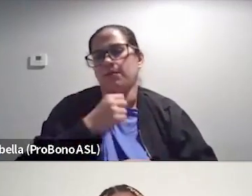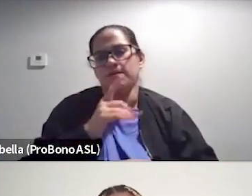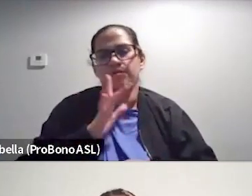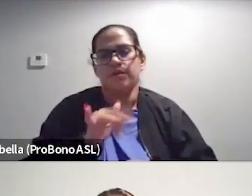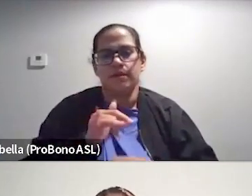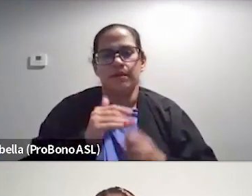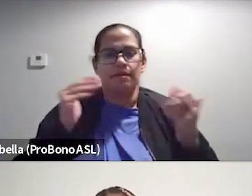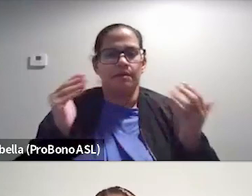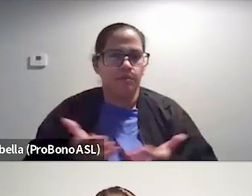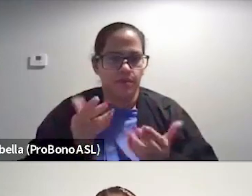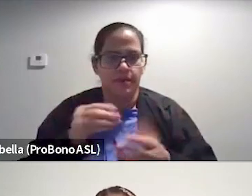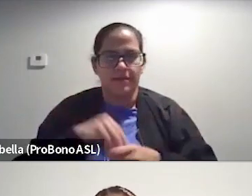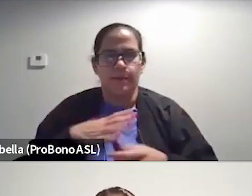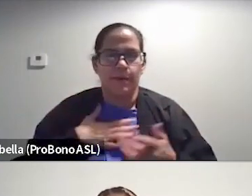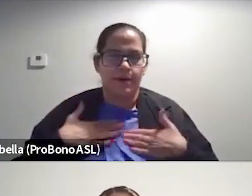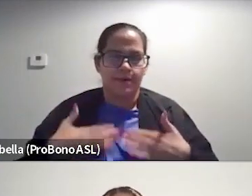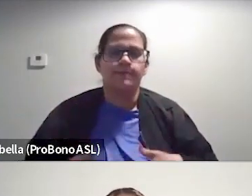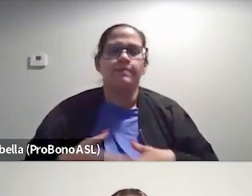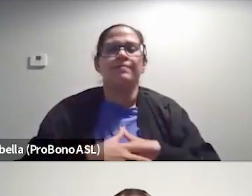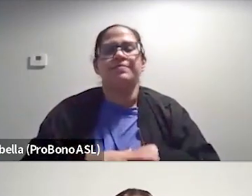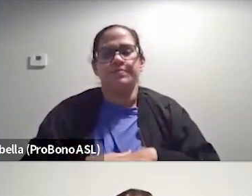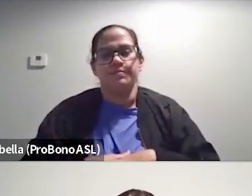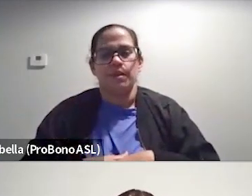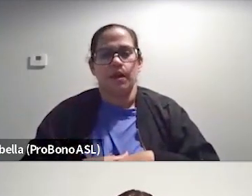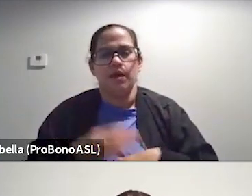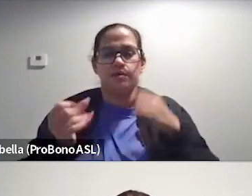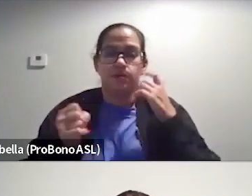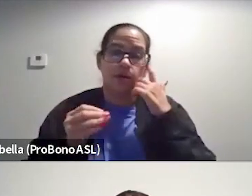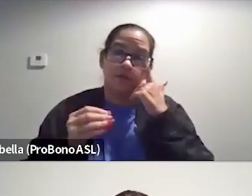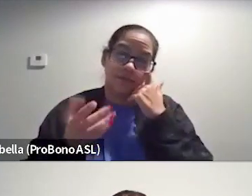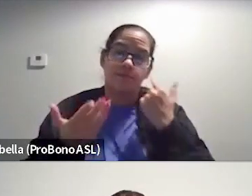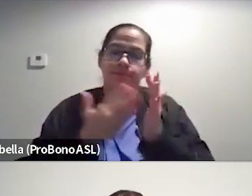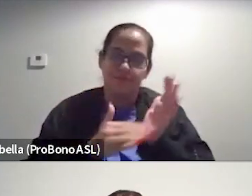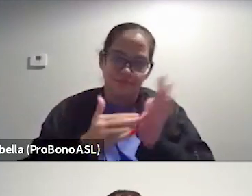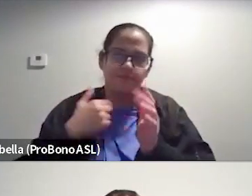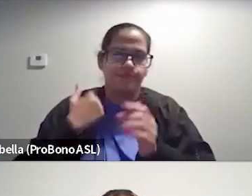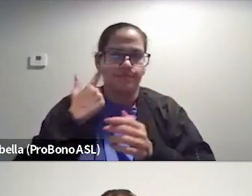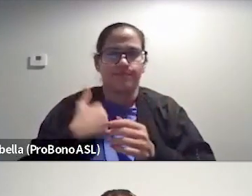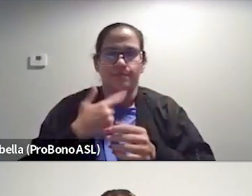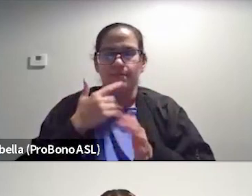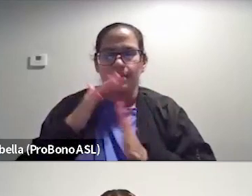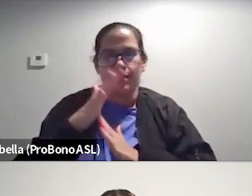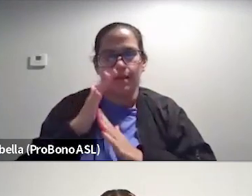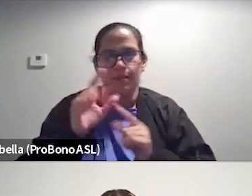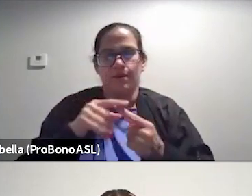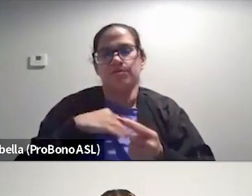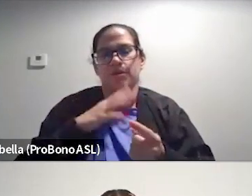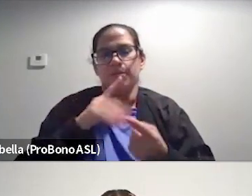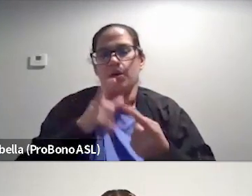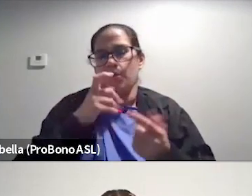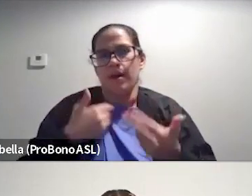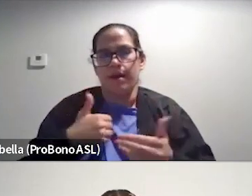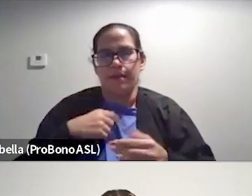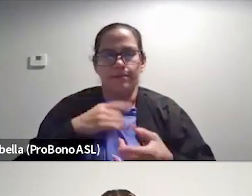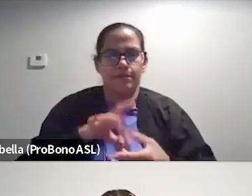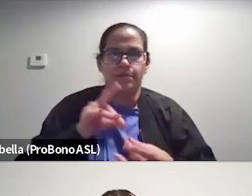present inside of my body. Um, and so, you know, again, I think I said this at the top when I was talking about who I am, I'm a